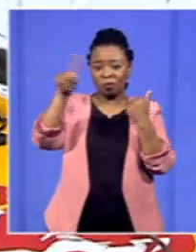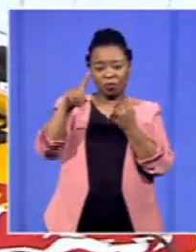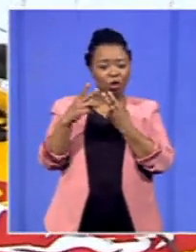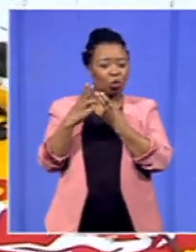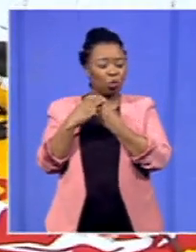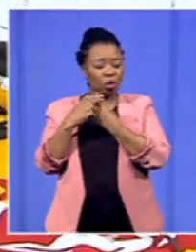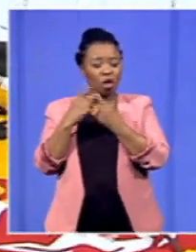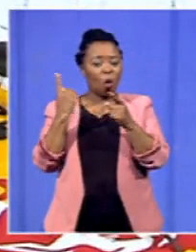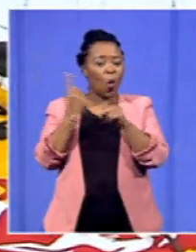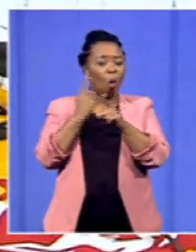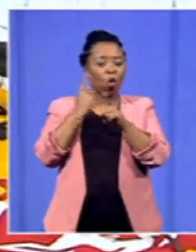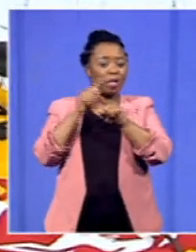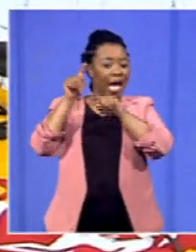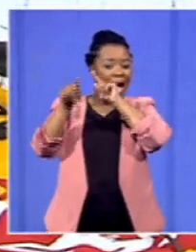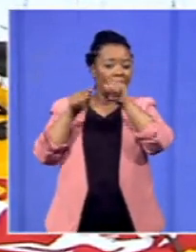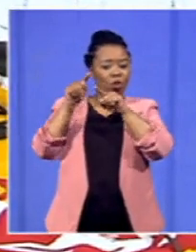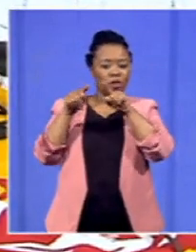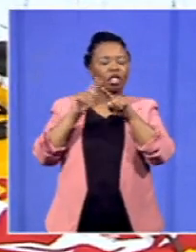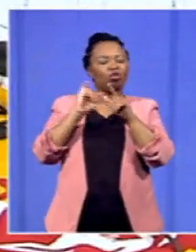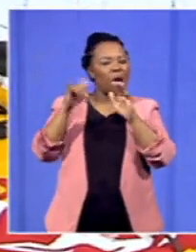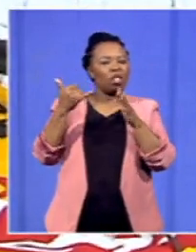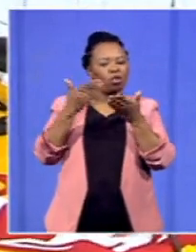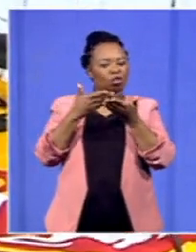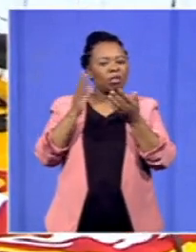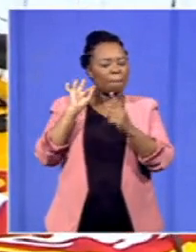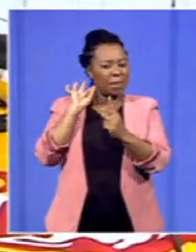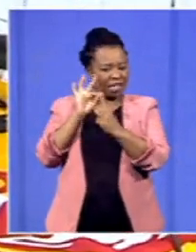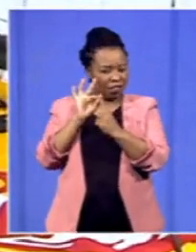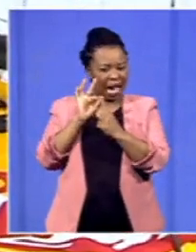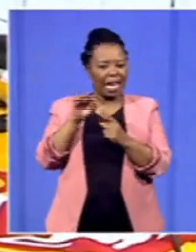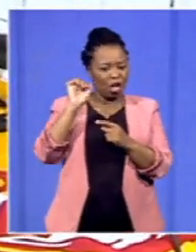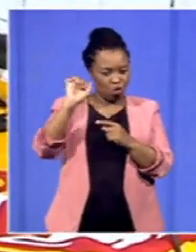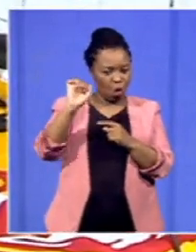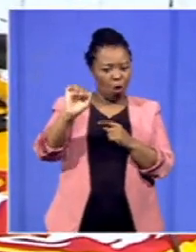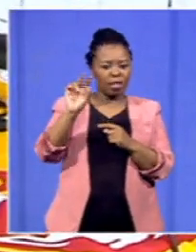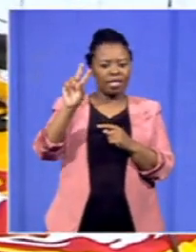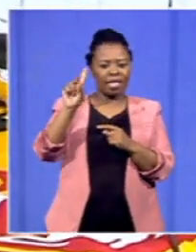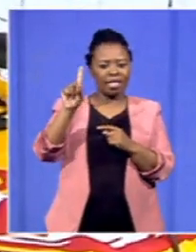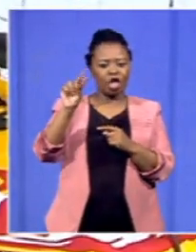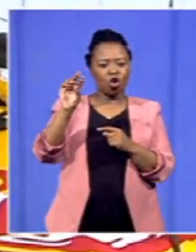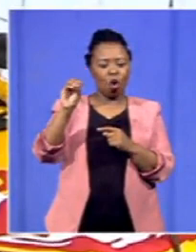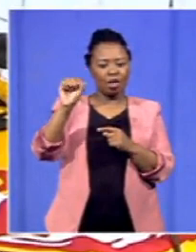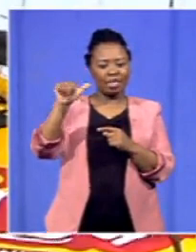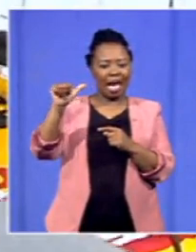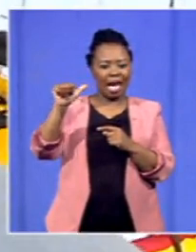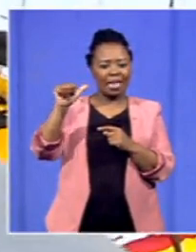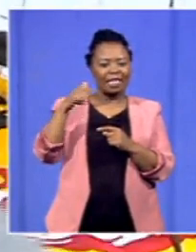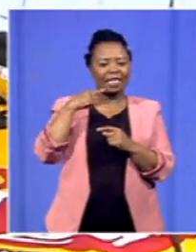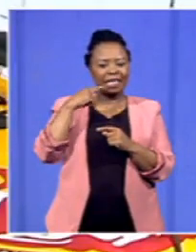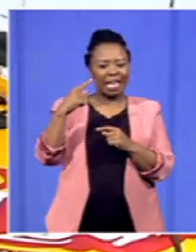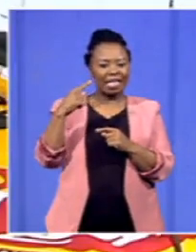accused at times I'm just saying generally not specifically you as denosa you get to be accused of living large